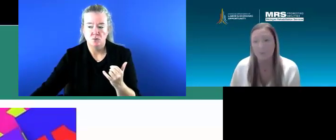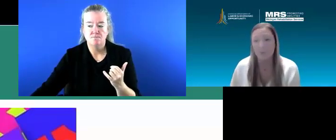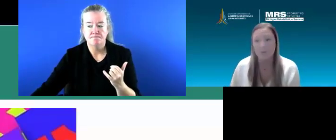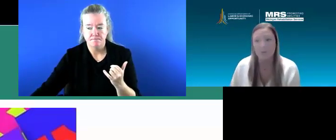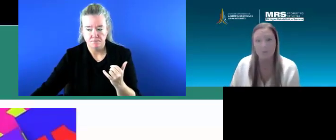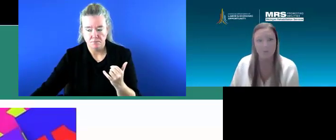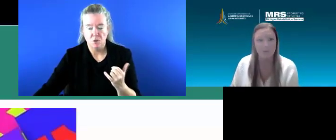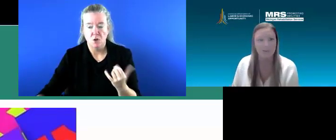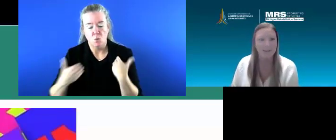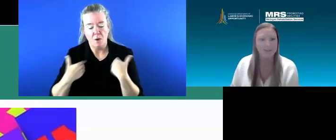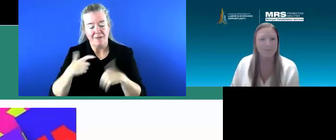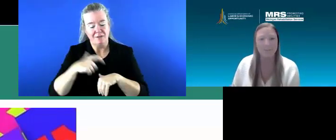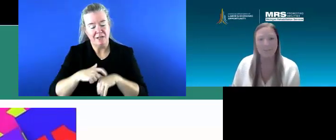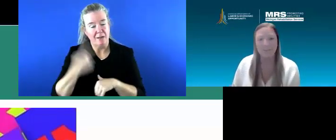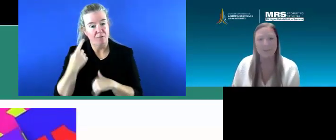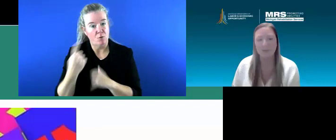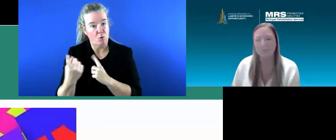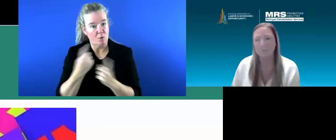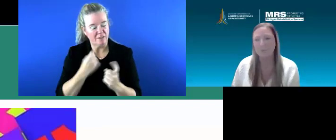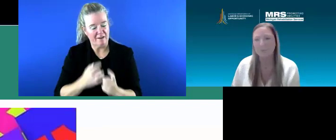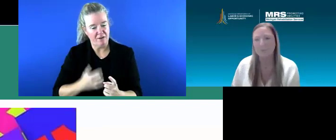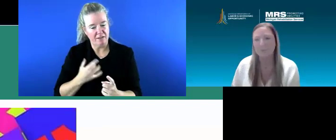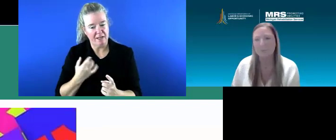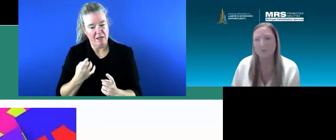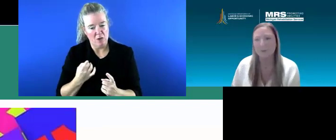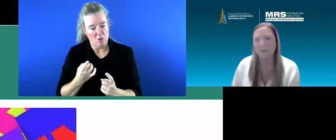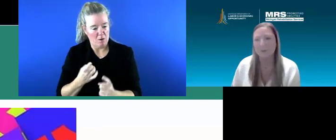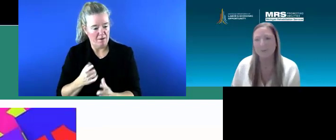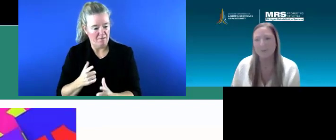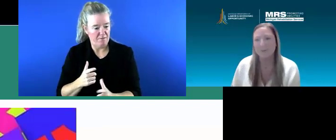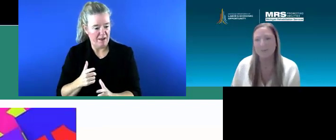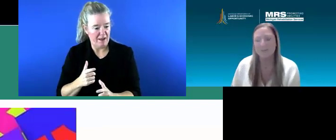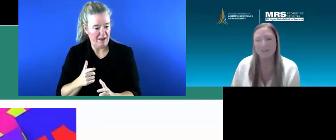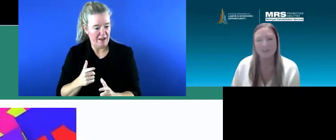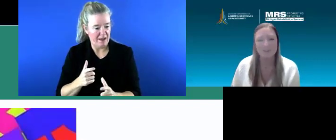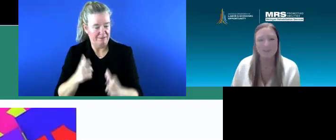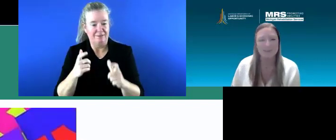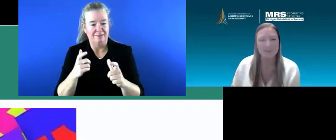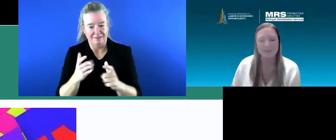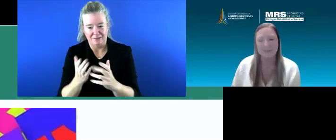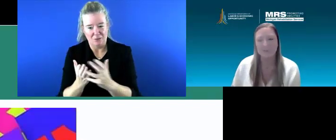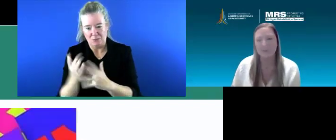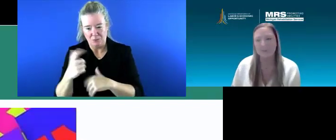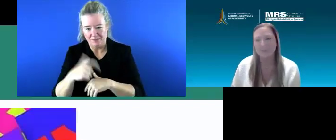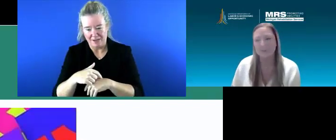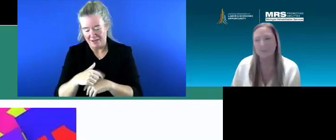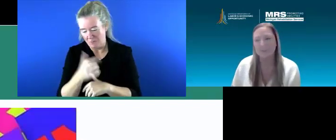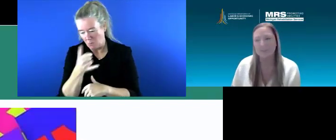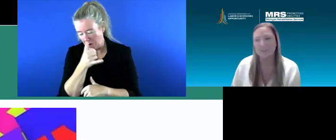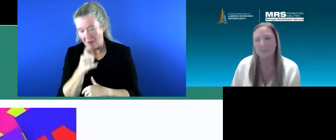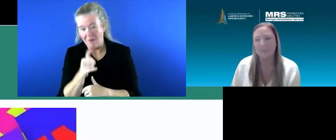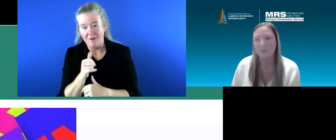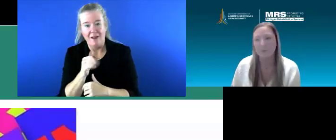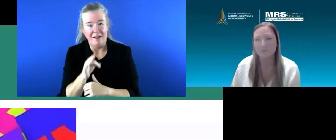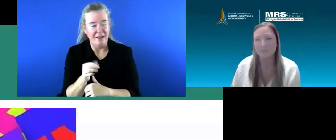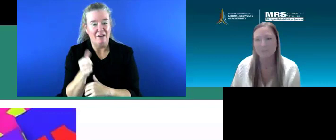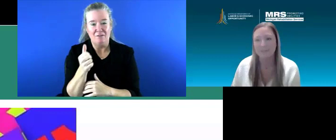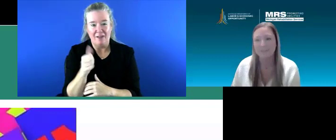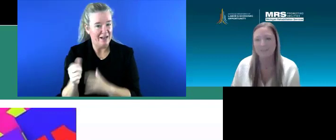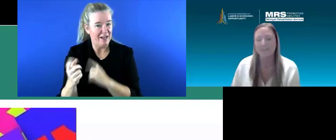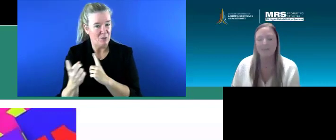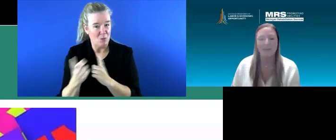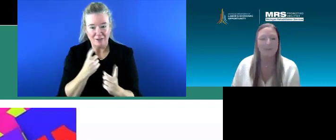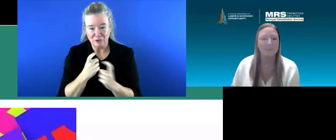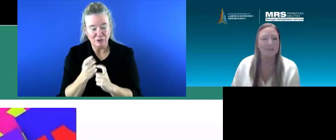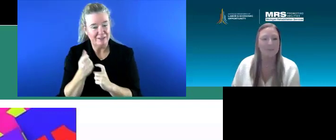for some questions. We I feel like we blew through our our time a little bit. So if there's any questions,